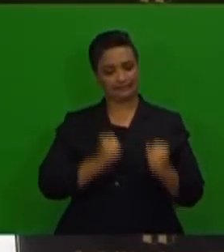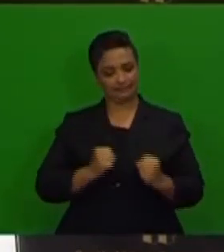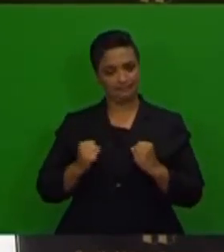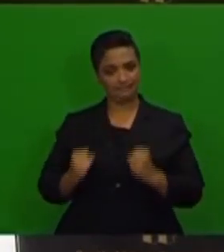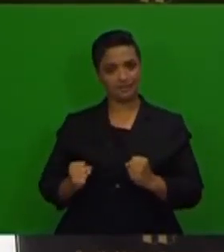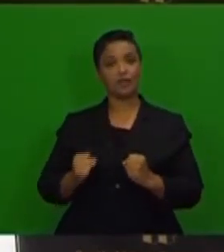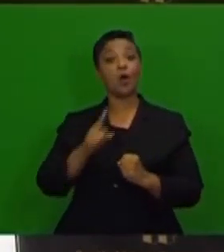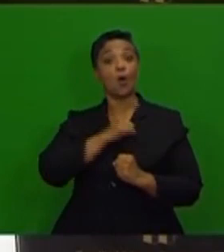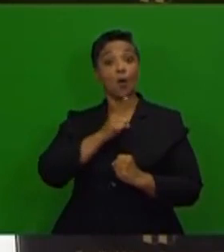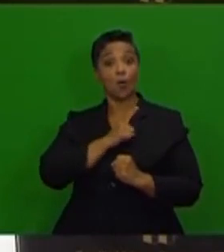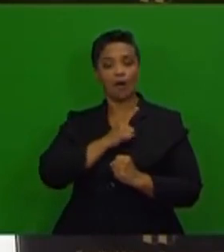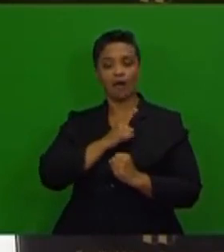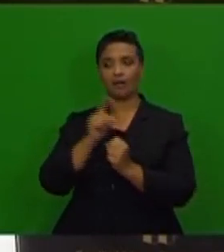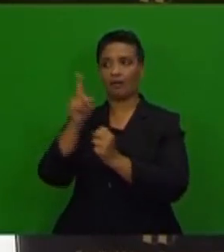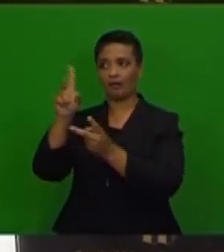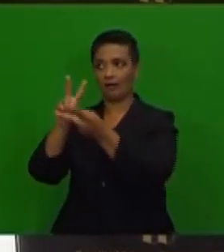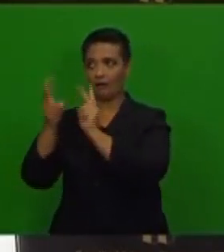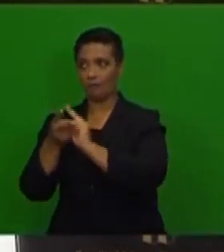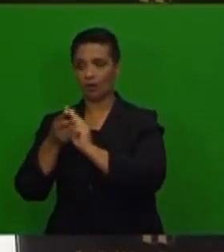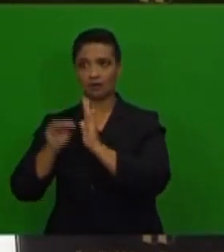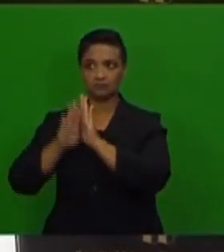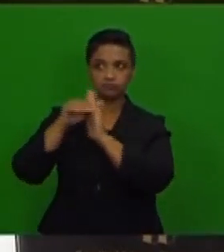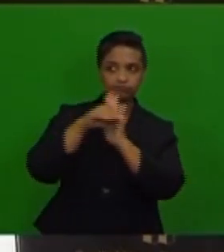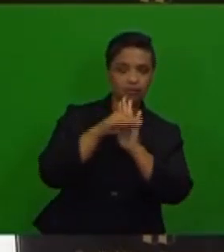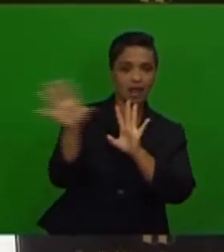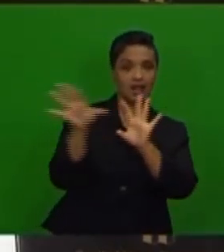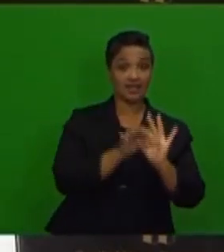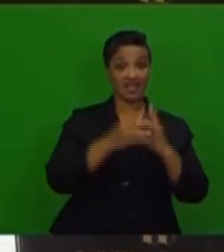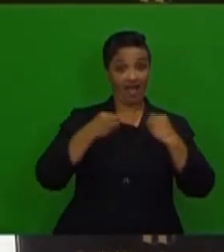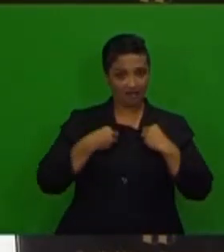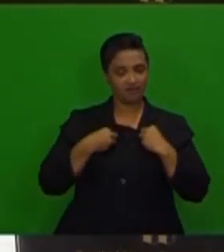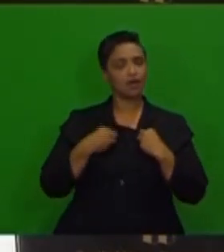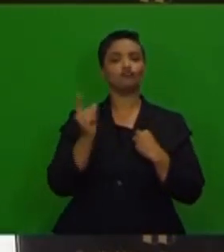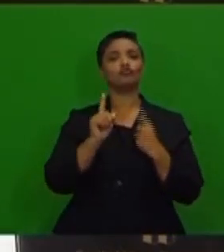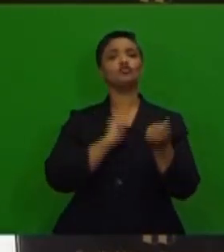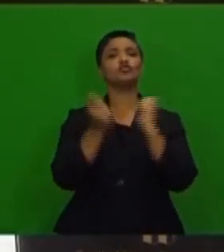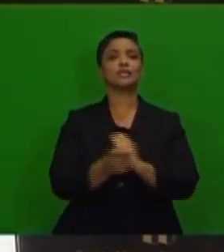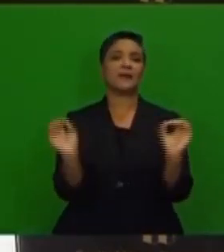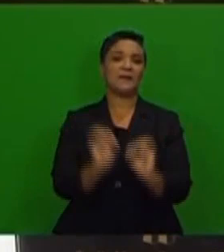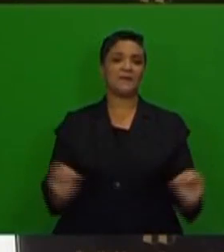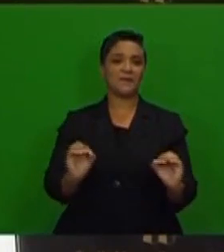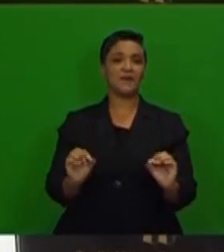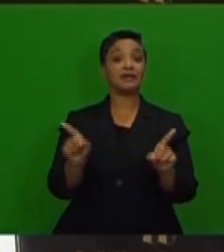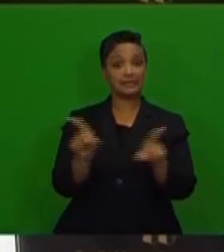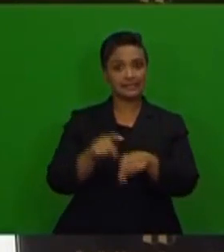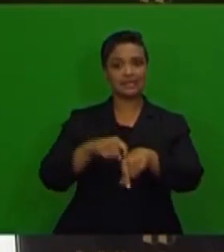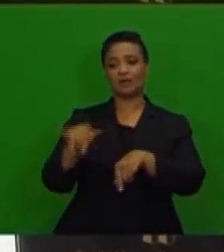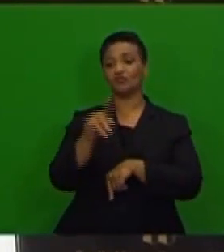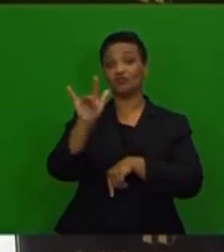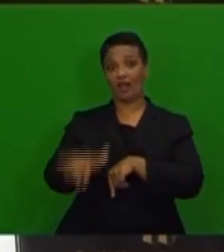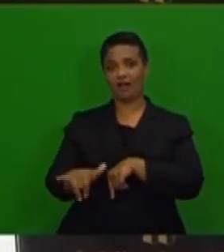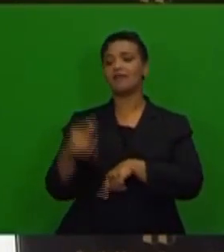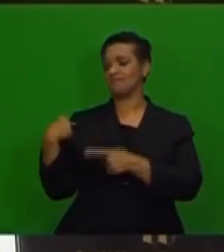yield differential between conventional and inflation-linked bonds, have remained stable since the previous MPC.